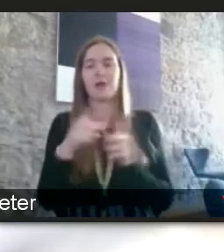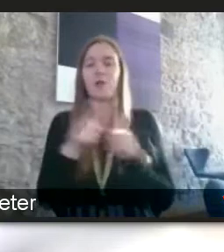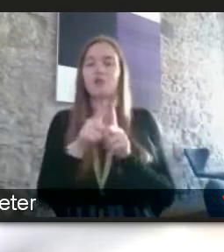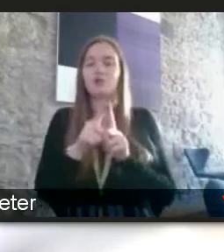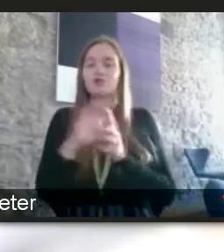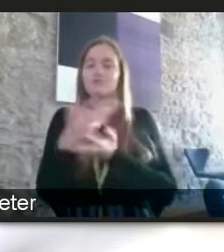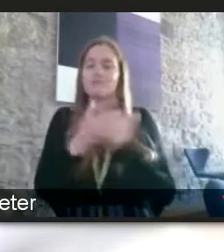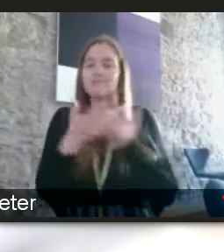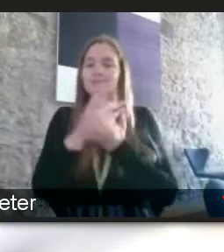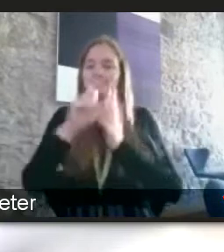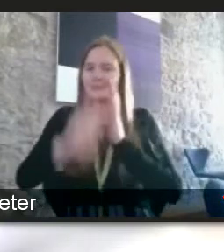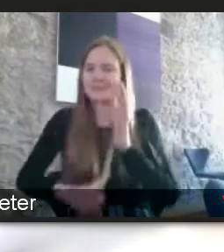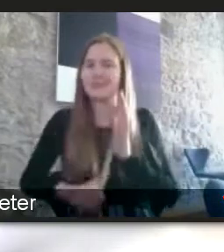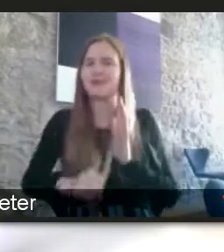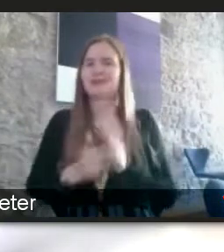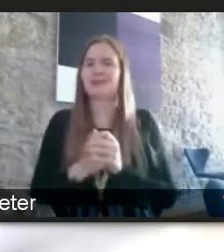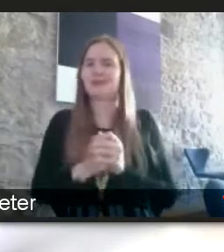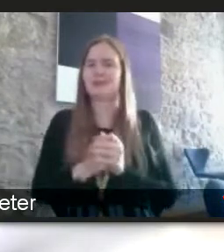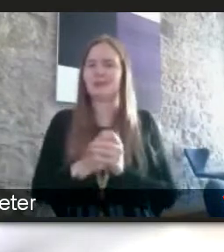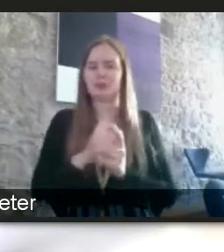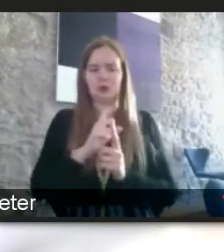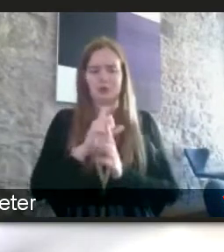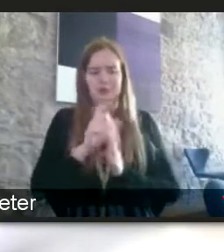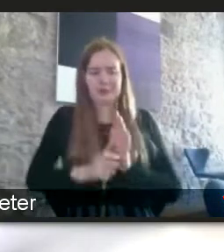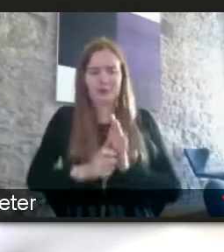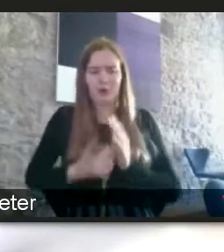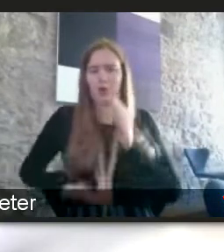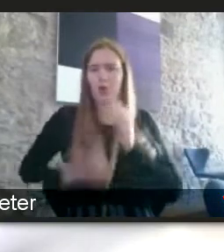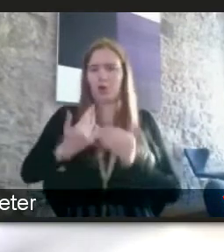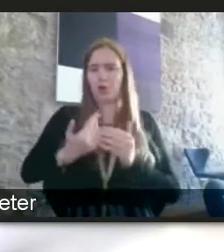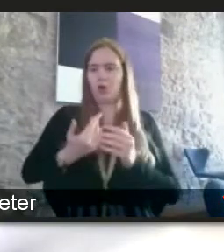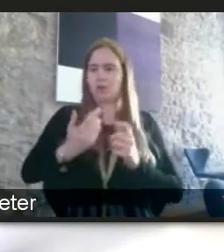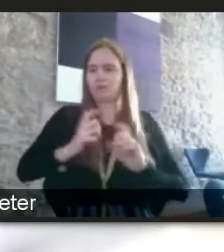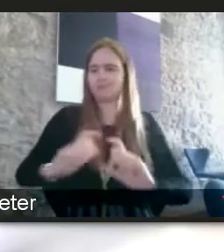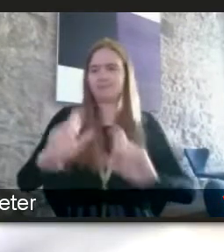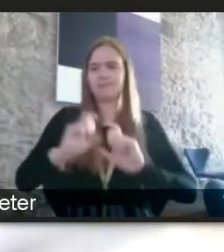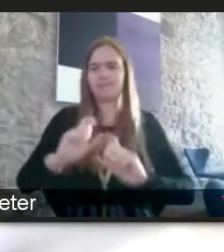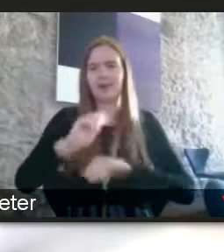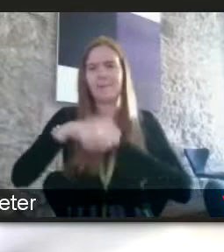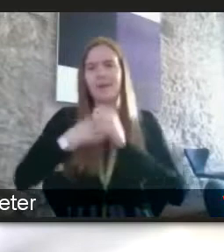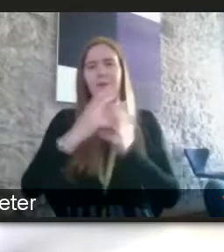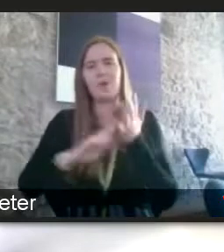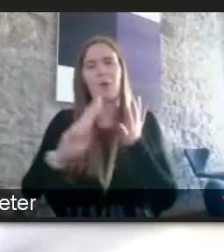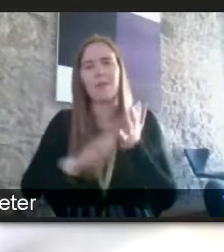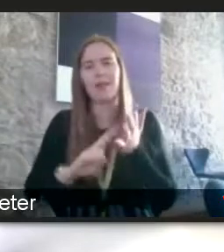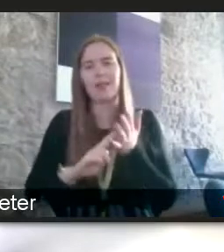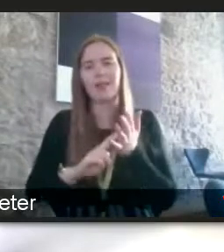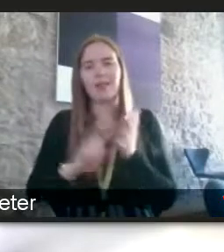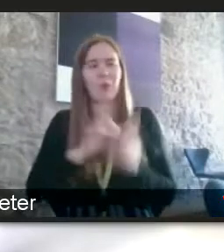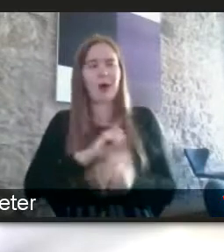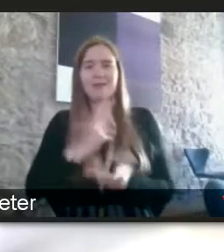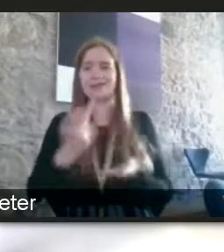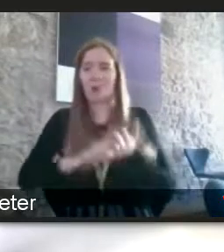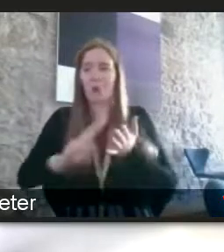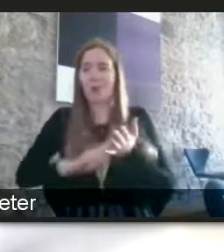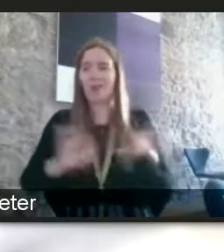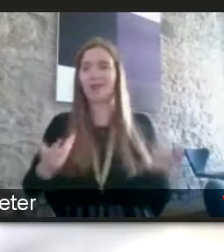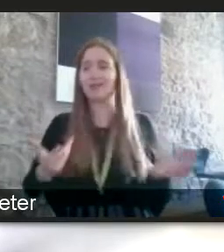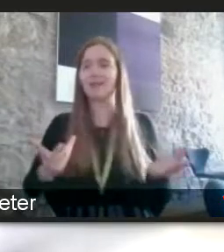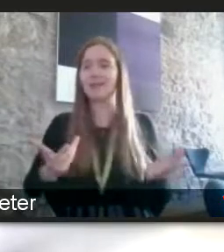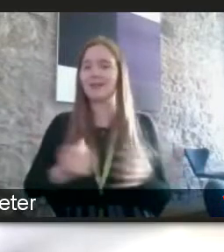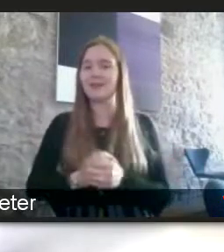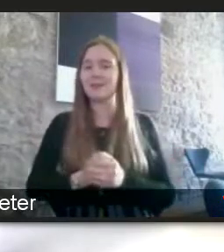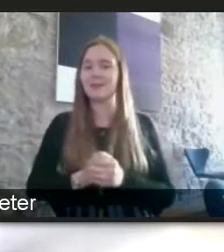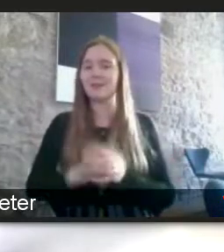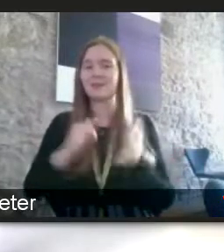disability talk about being disabled or having a long-term condition and make that normal because it is normal bella thank you